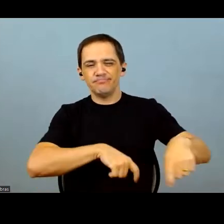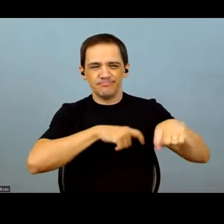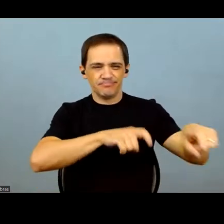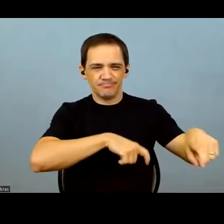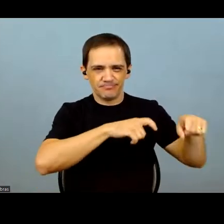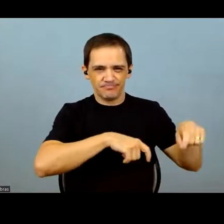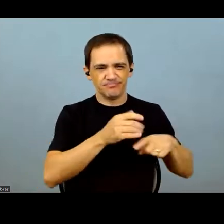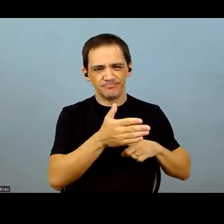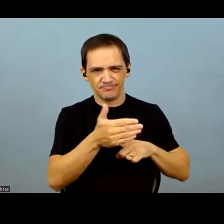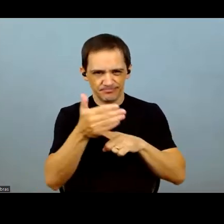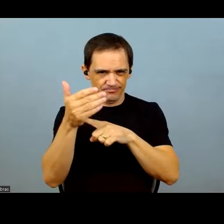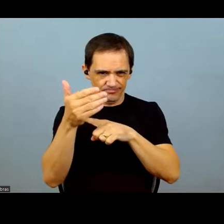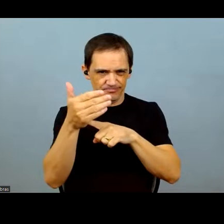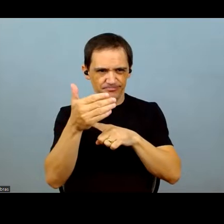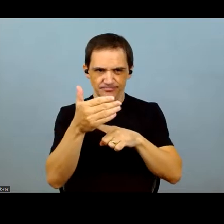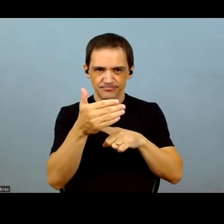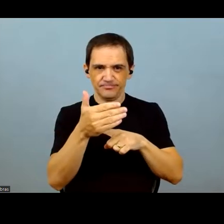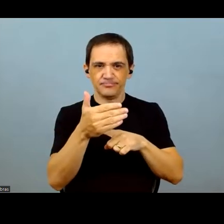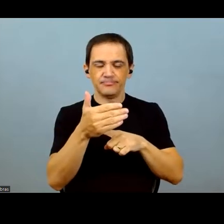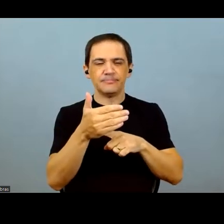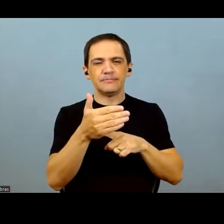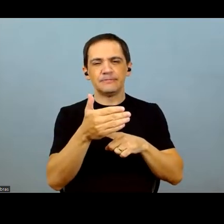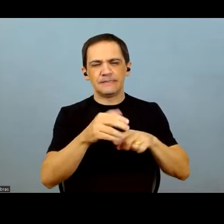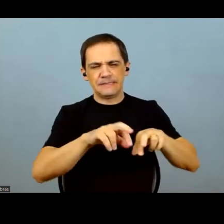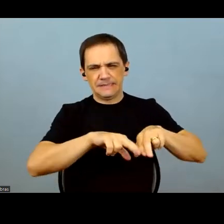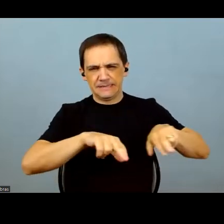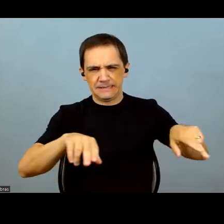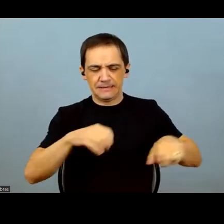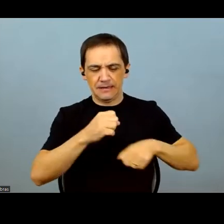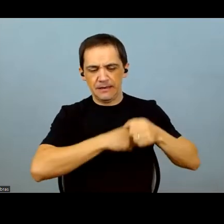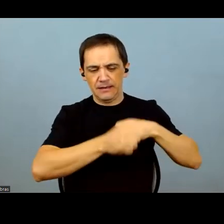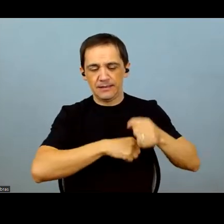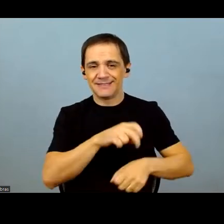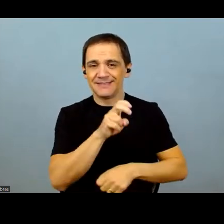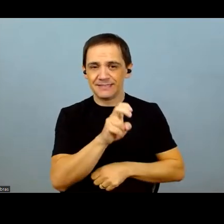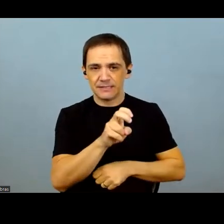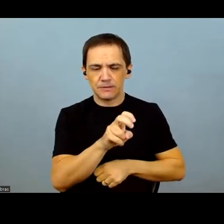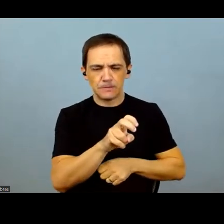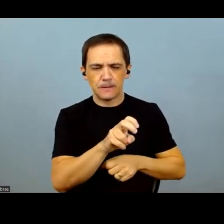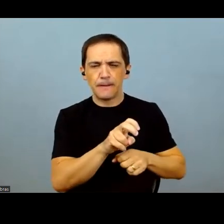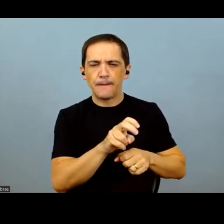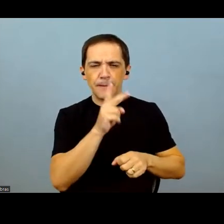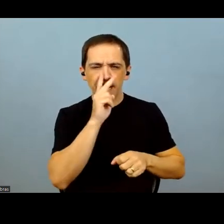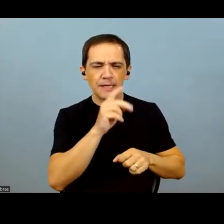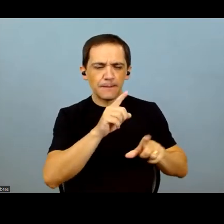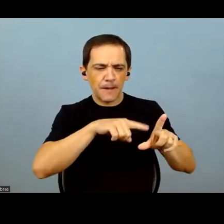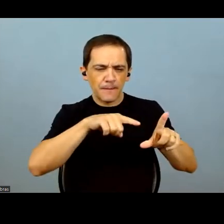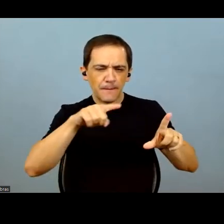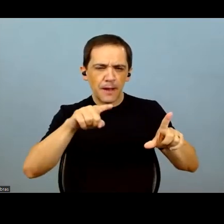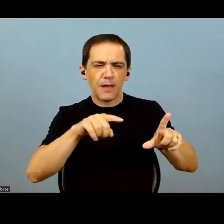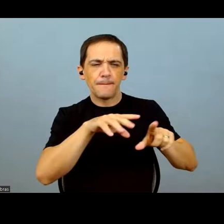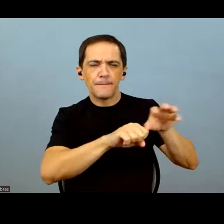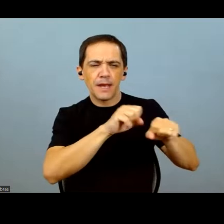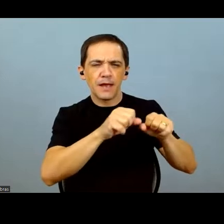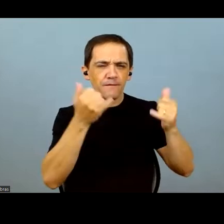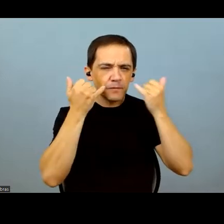Precision farming. Well, for the past five years, we have intensified